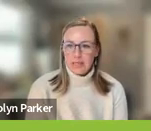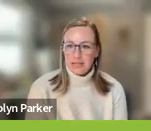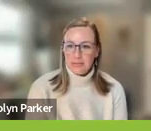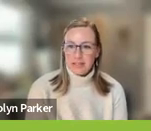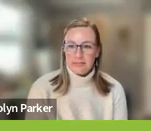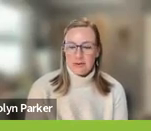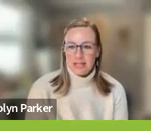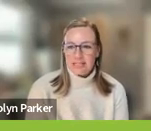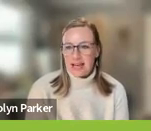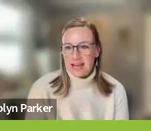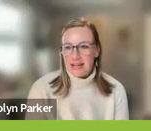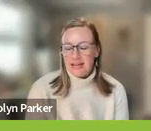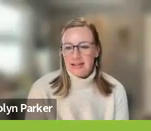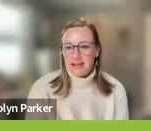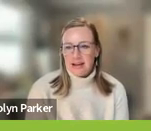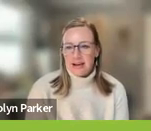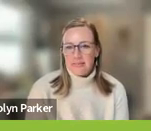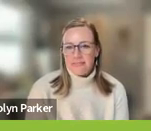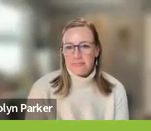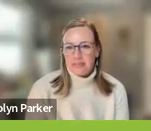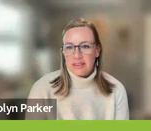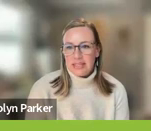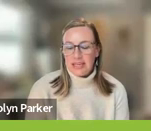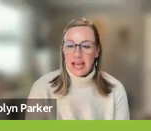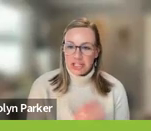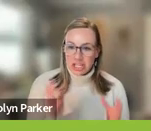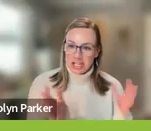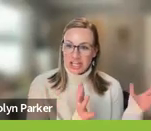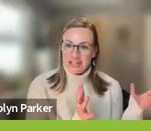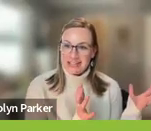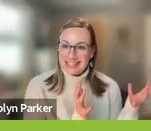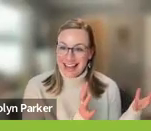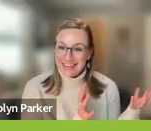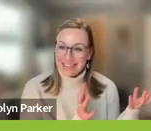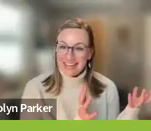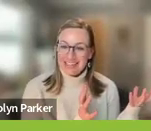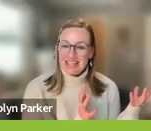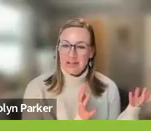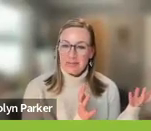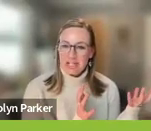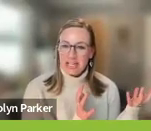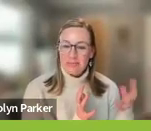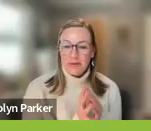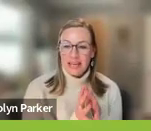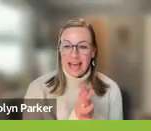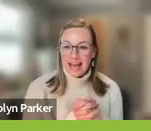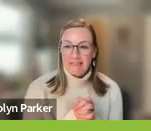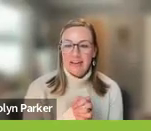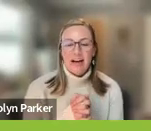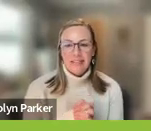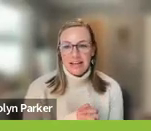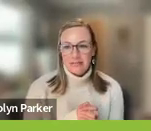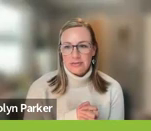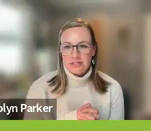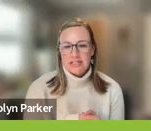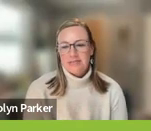we really focus on the education side of things here in Michigan, but we have